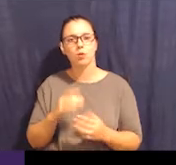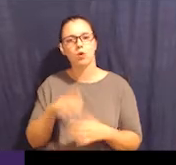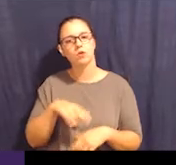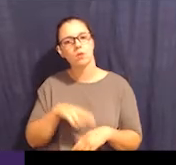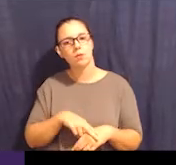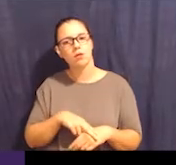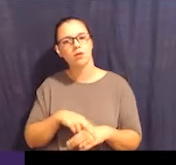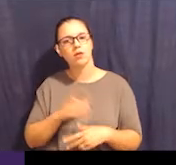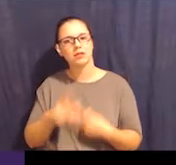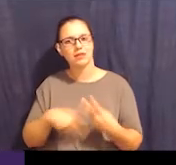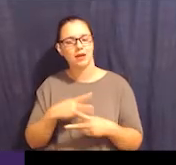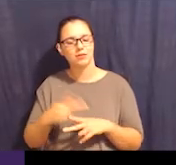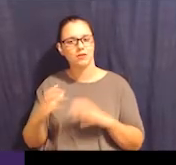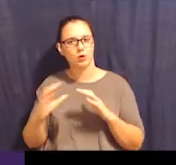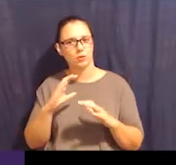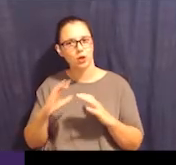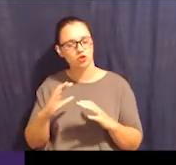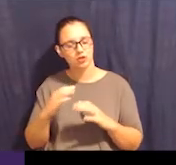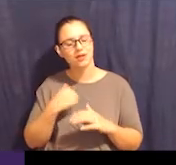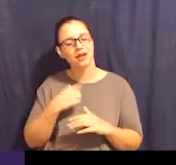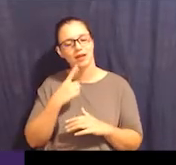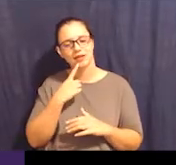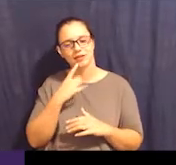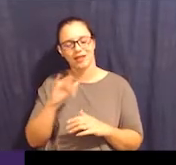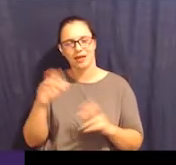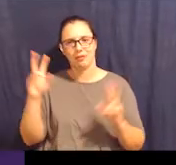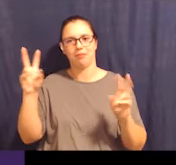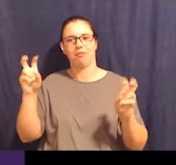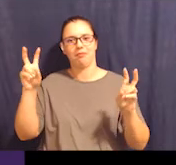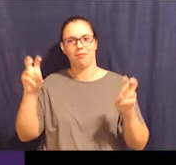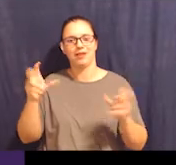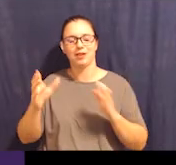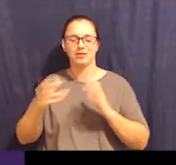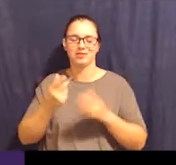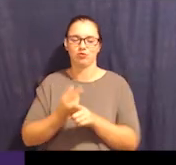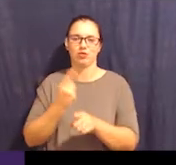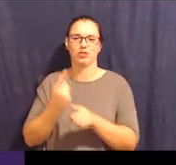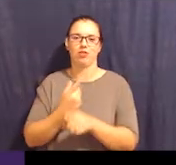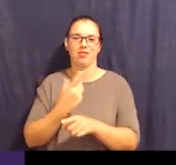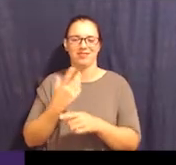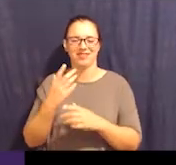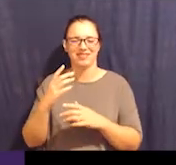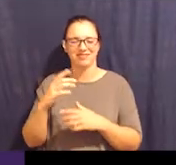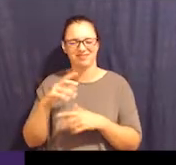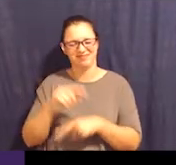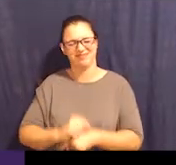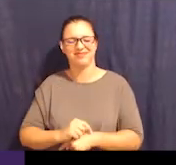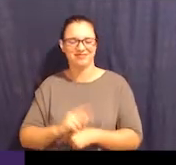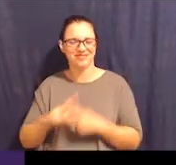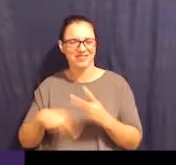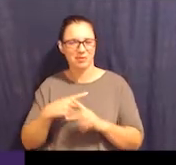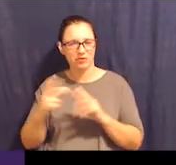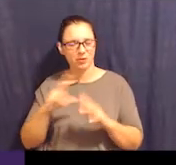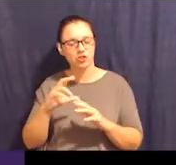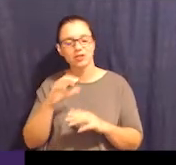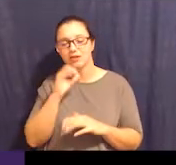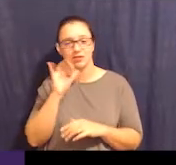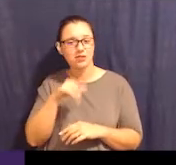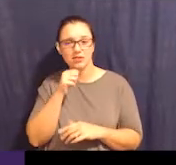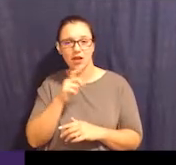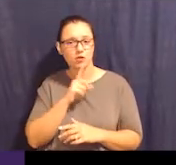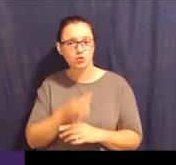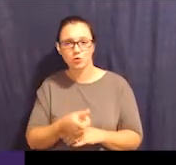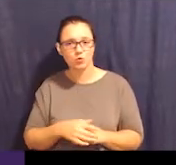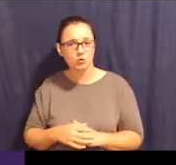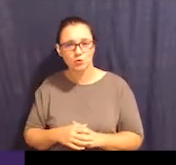that they can't use supported decision-making. That is not true. So I'm going to share some tools with you that I have used with some of